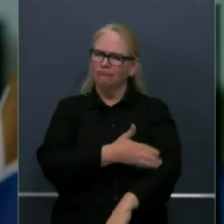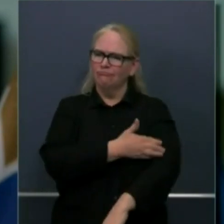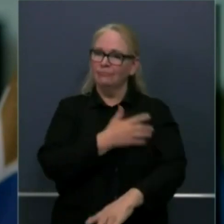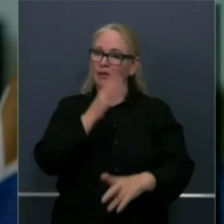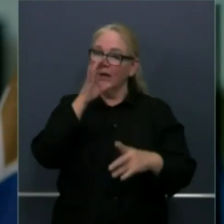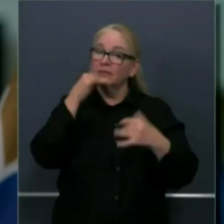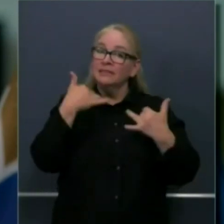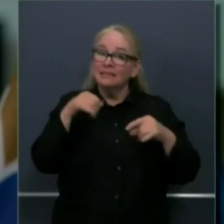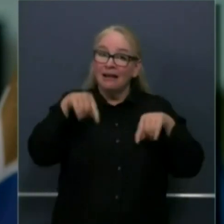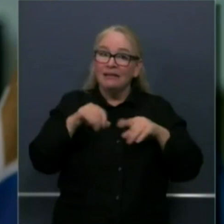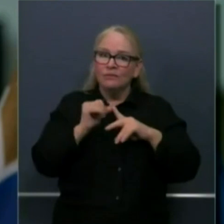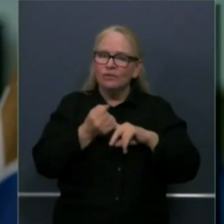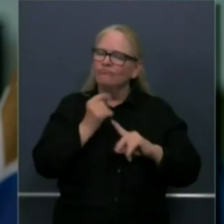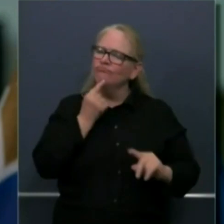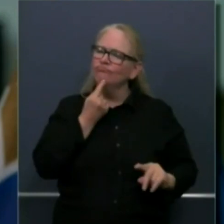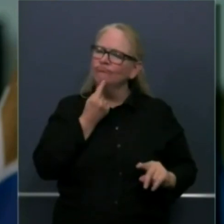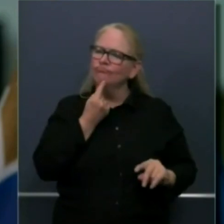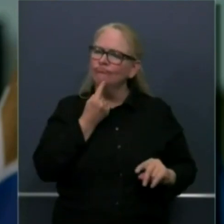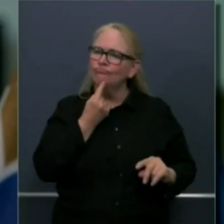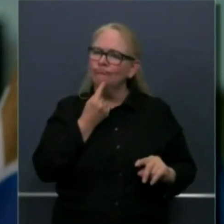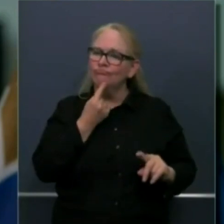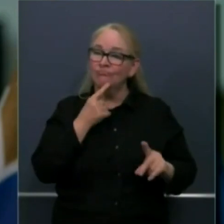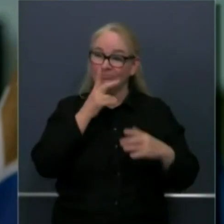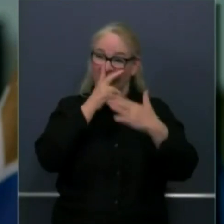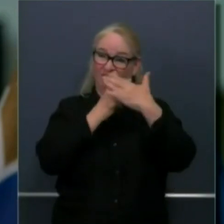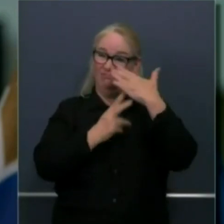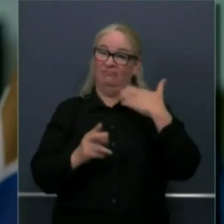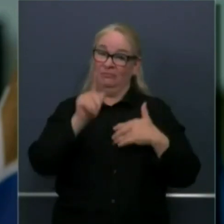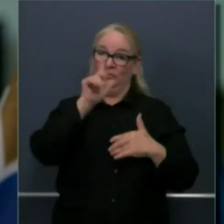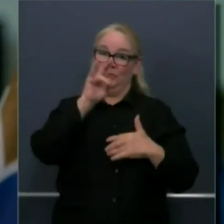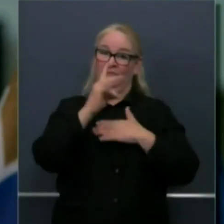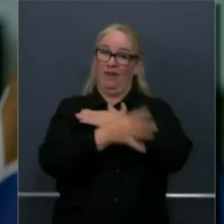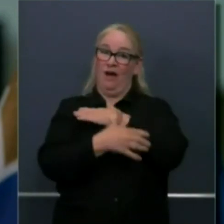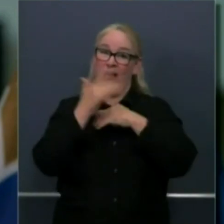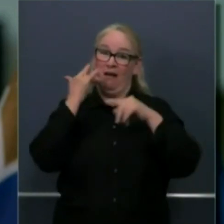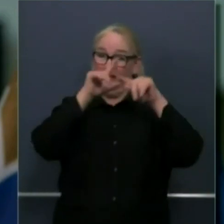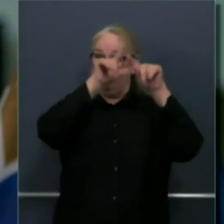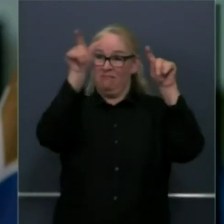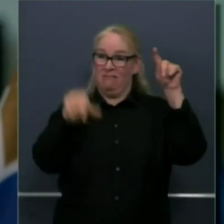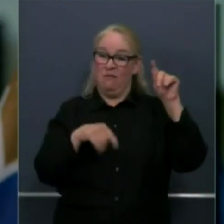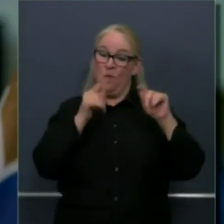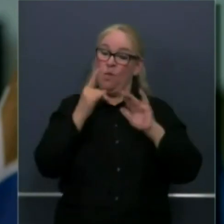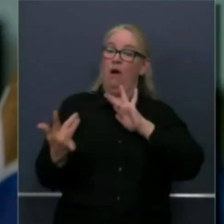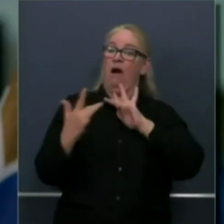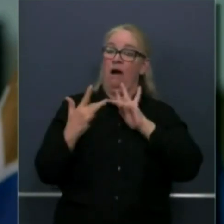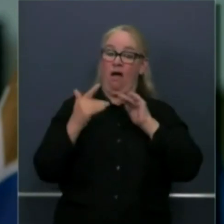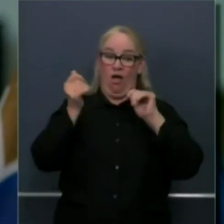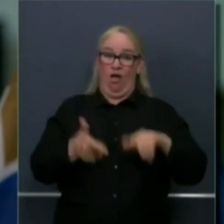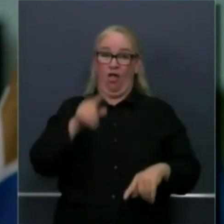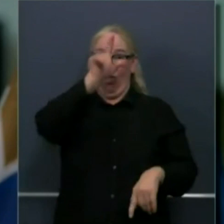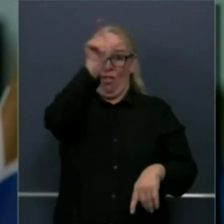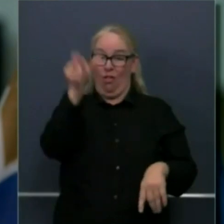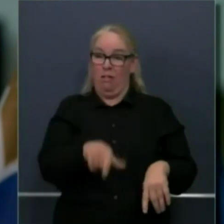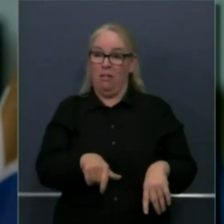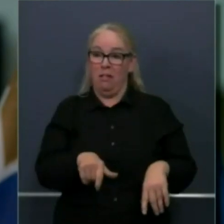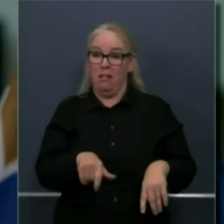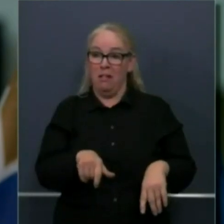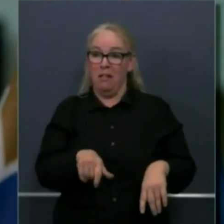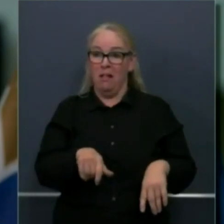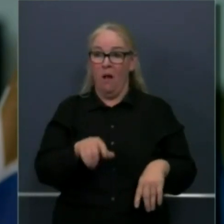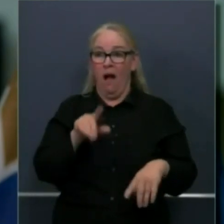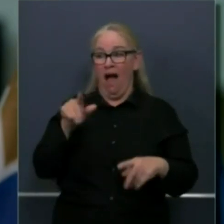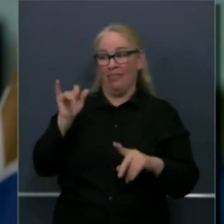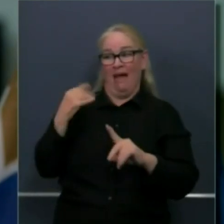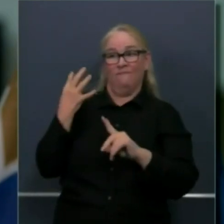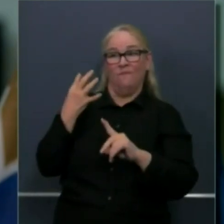every one of the 27 counties that we've engaged with already the four that we will be engaging with this afternoon all will be able to self